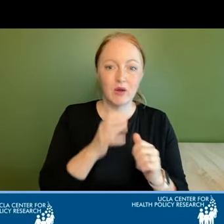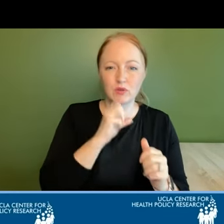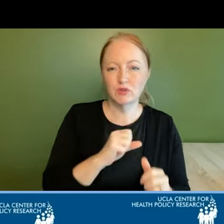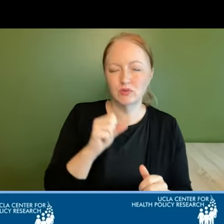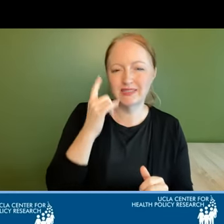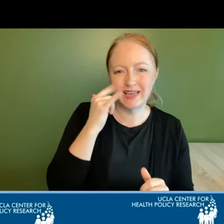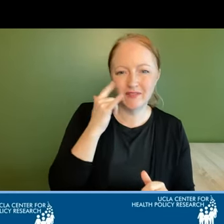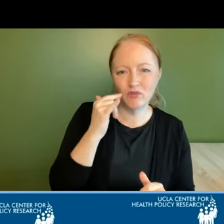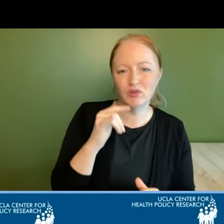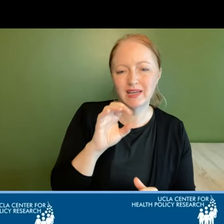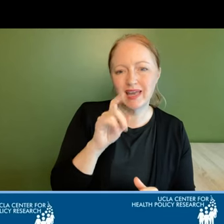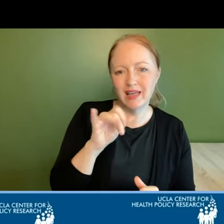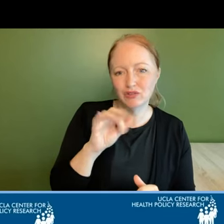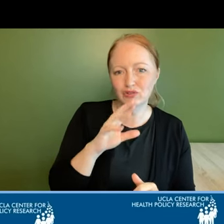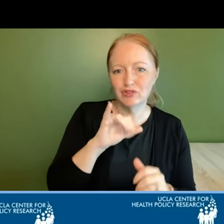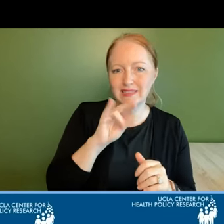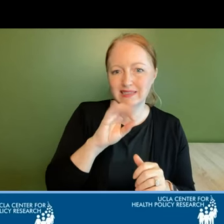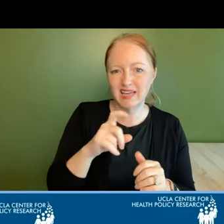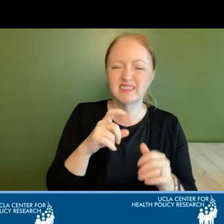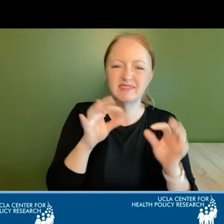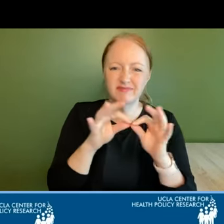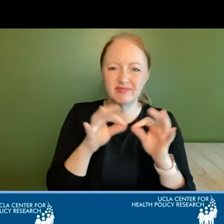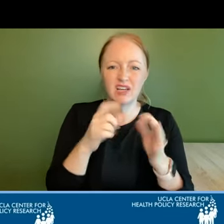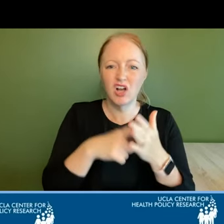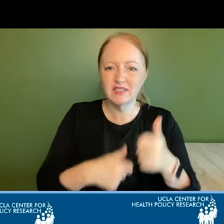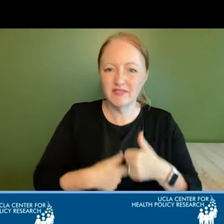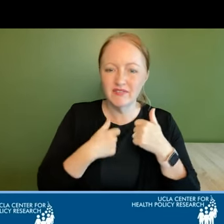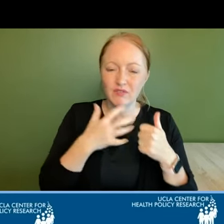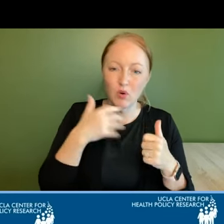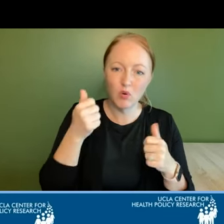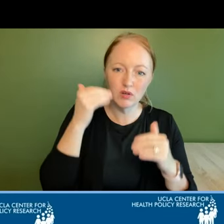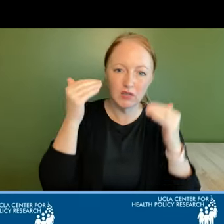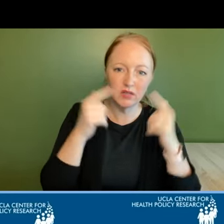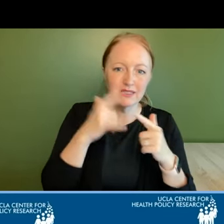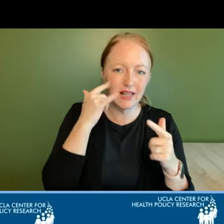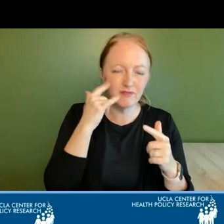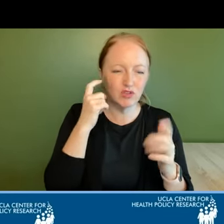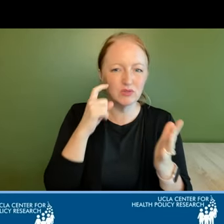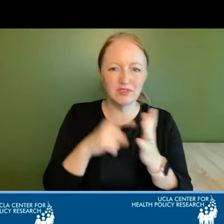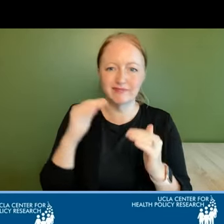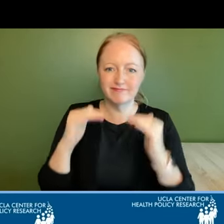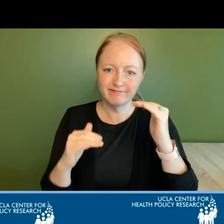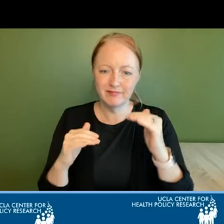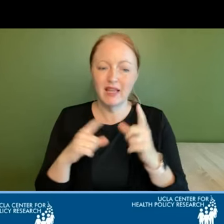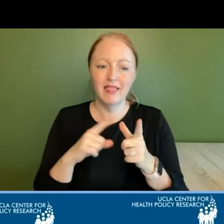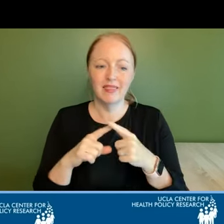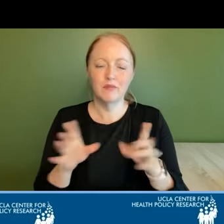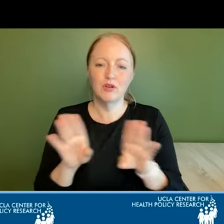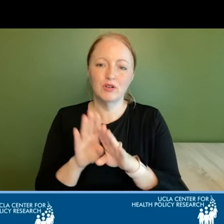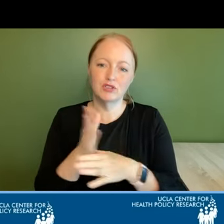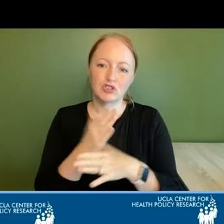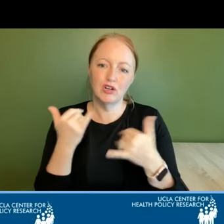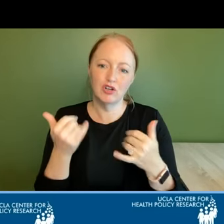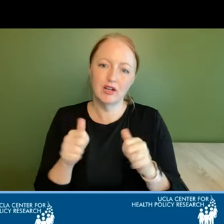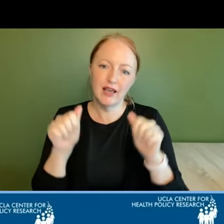to document the cost of living for older adults in california and how we use it to identify inequities then we'll close by sharing our current